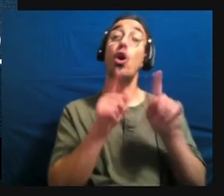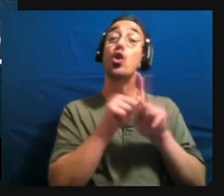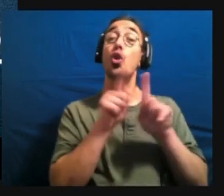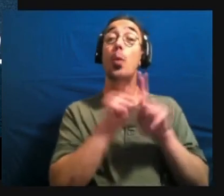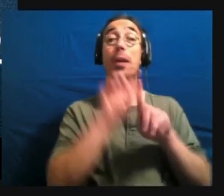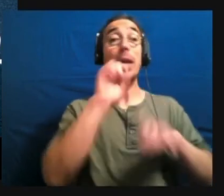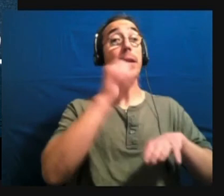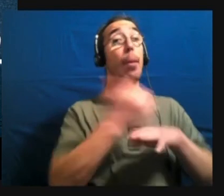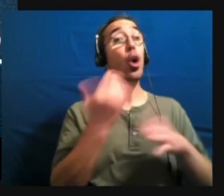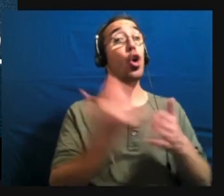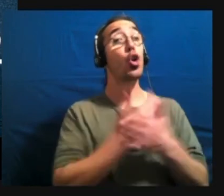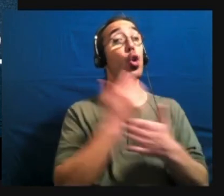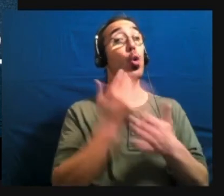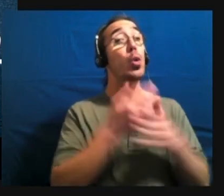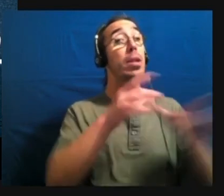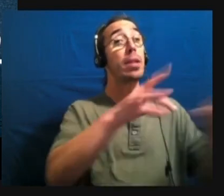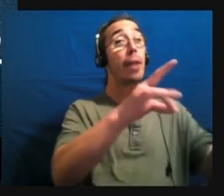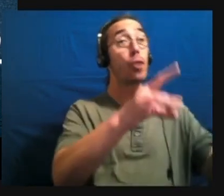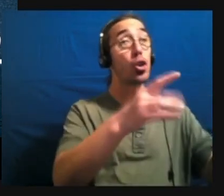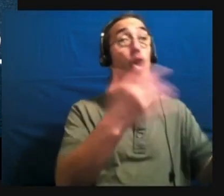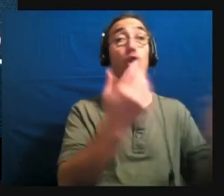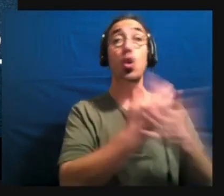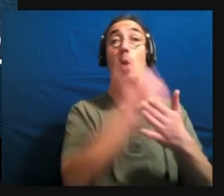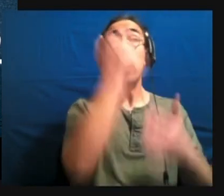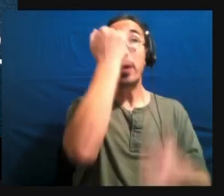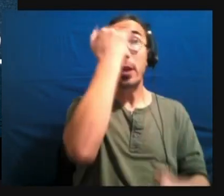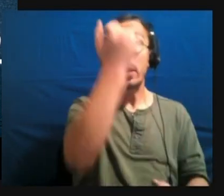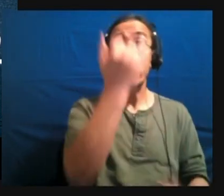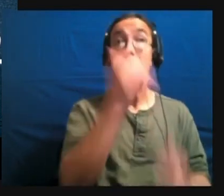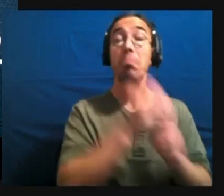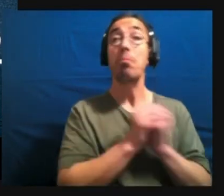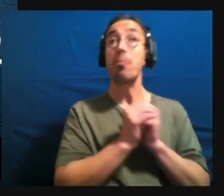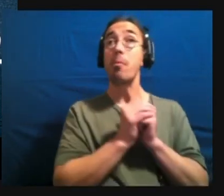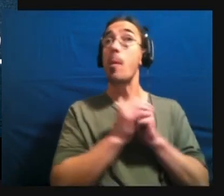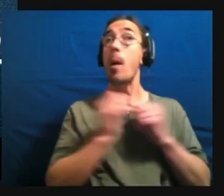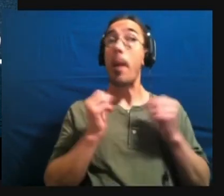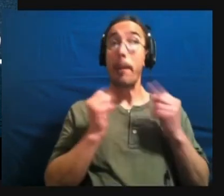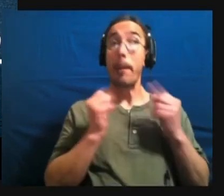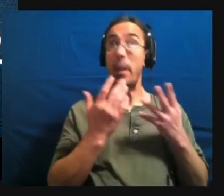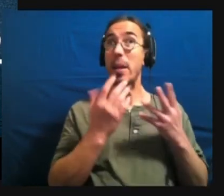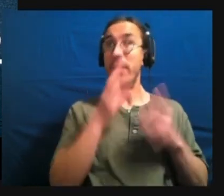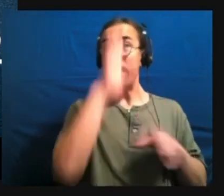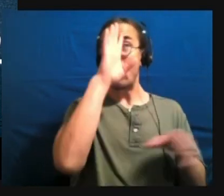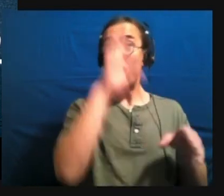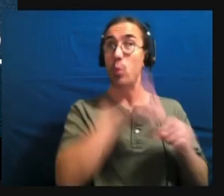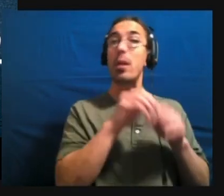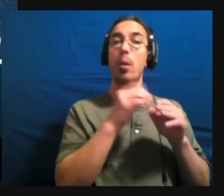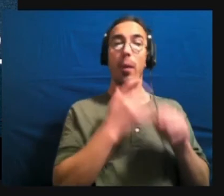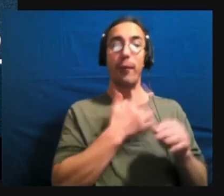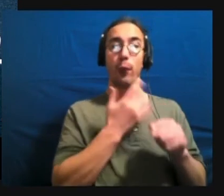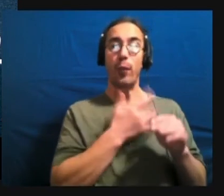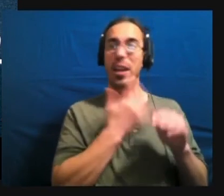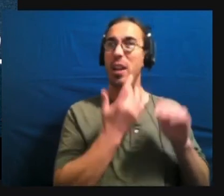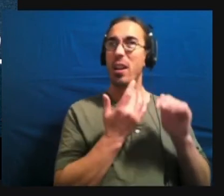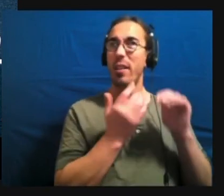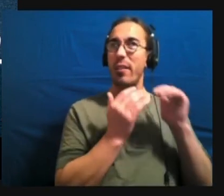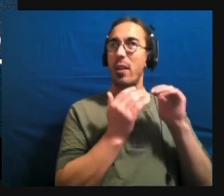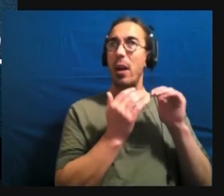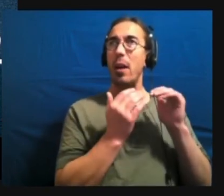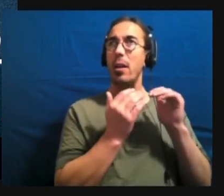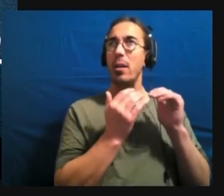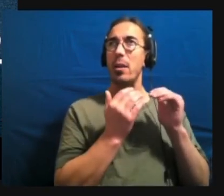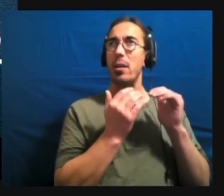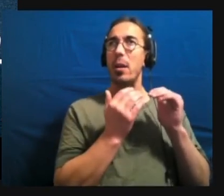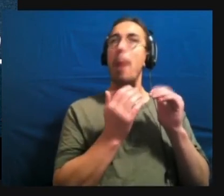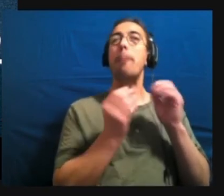many of us have excellent memories, um, and many of us have a strong interest in fairness and justice. Um, so again,